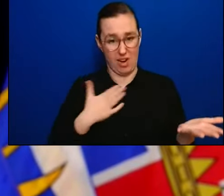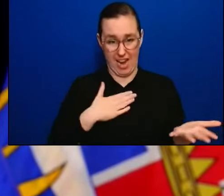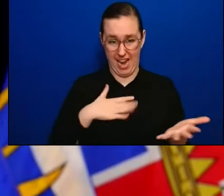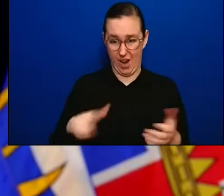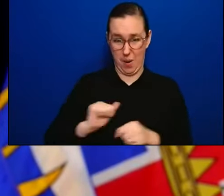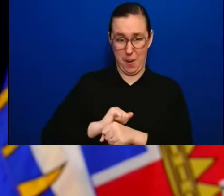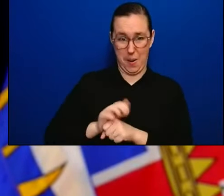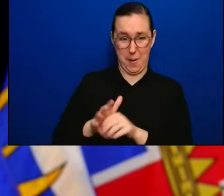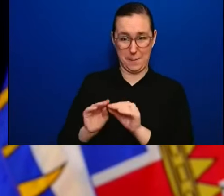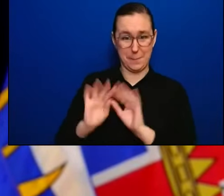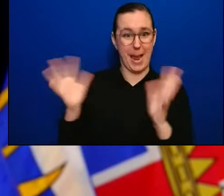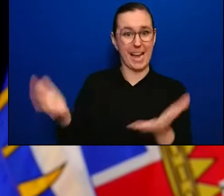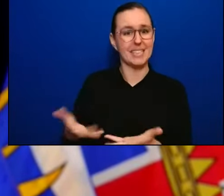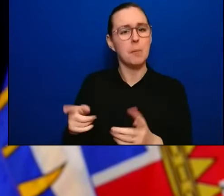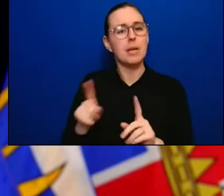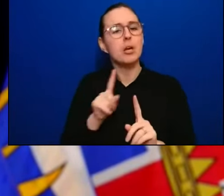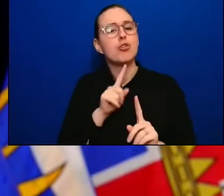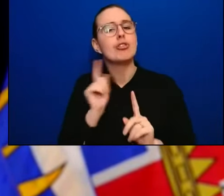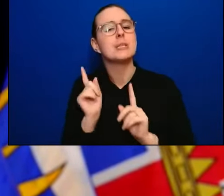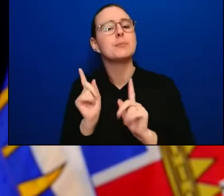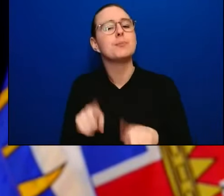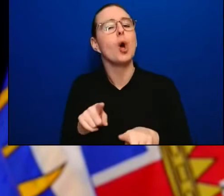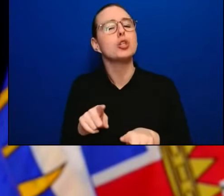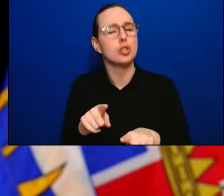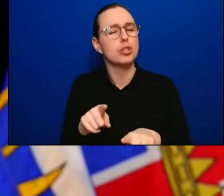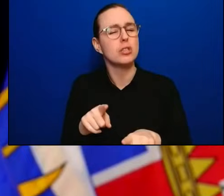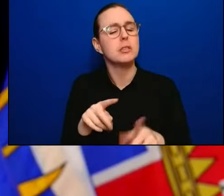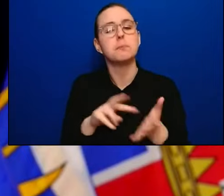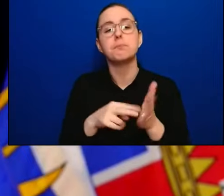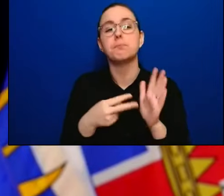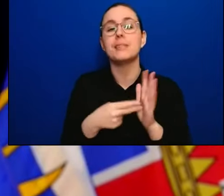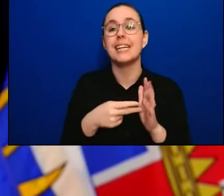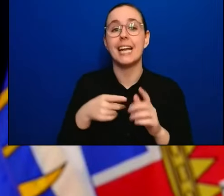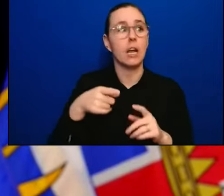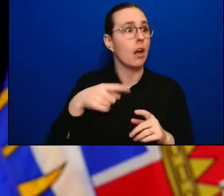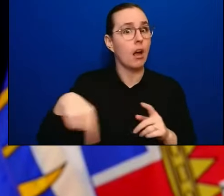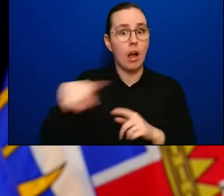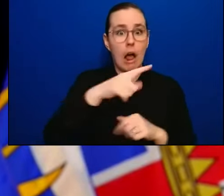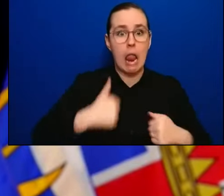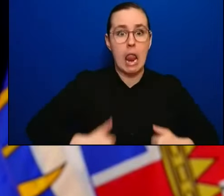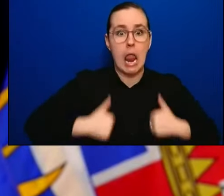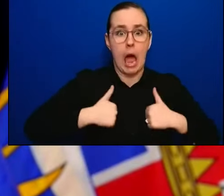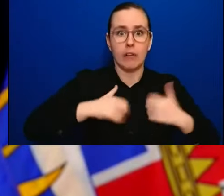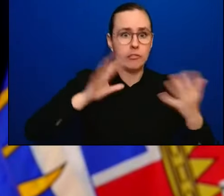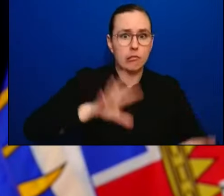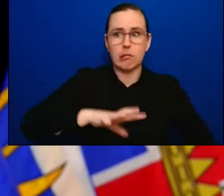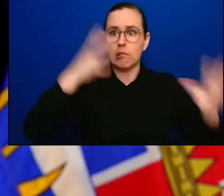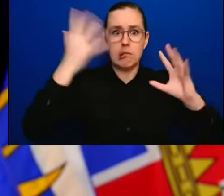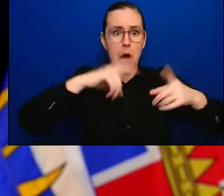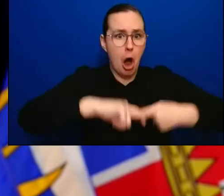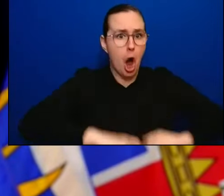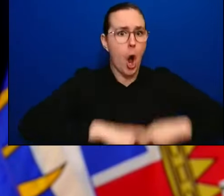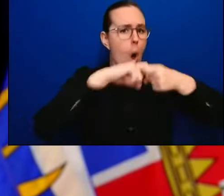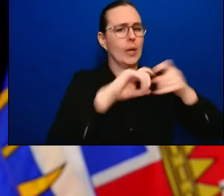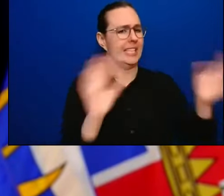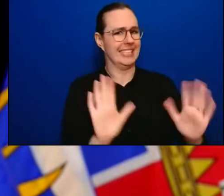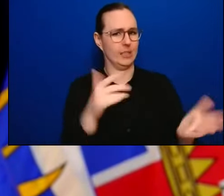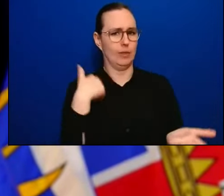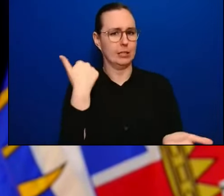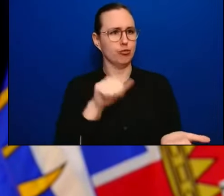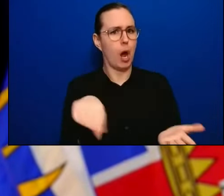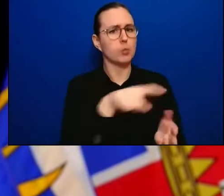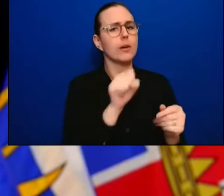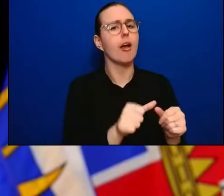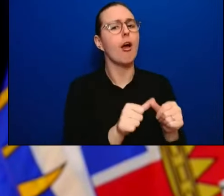minimising societal disruption. And understanding that there are negative consequences to each of the orders, each of the